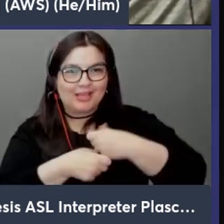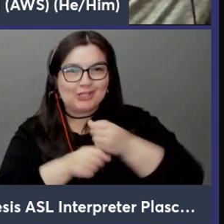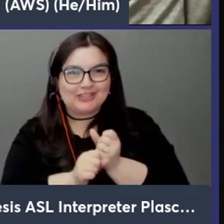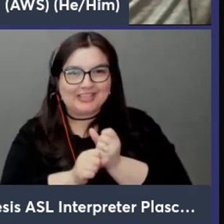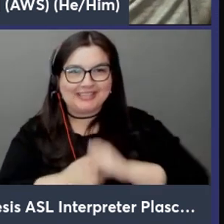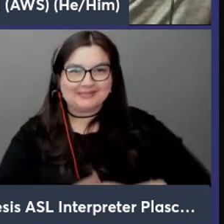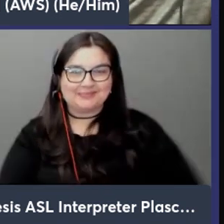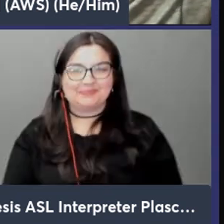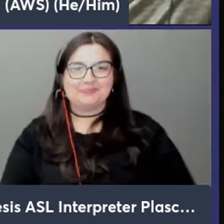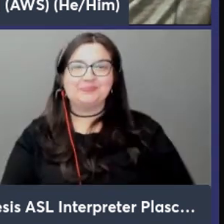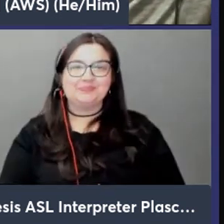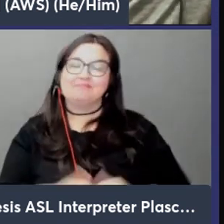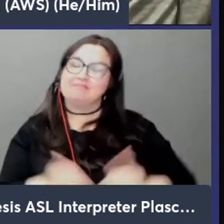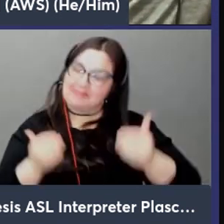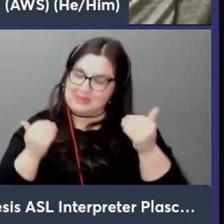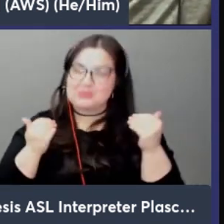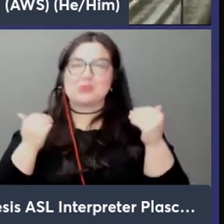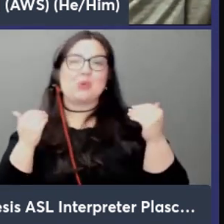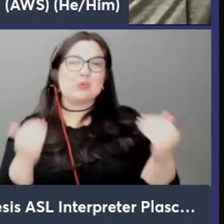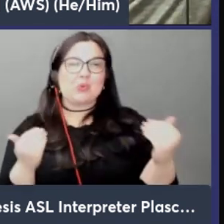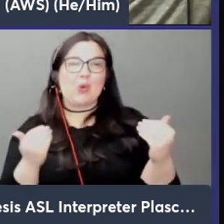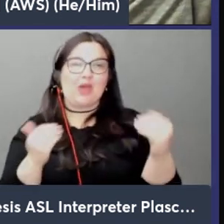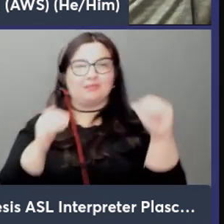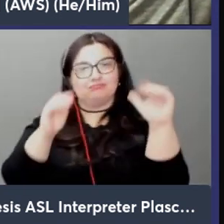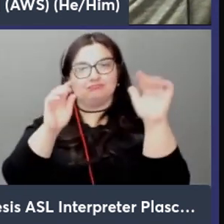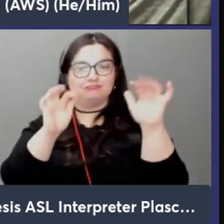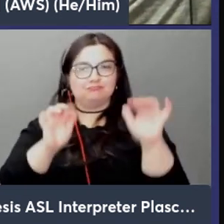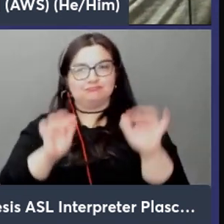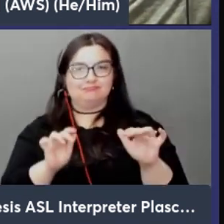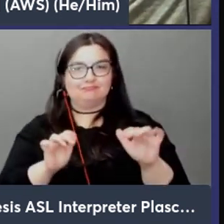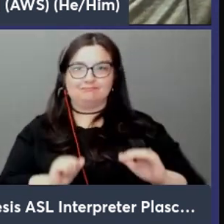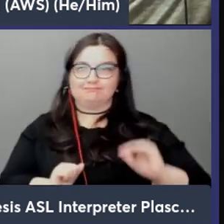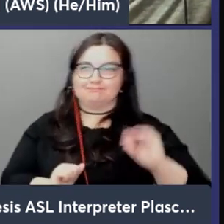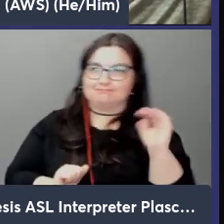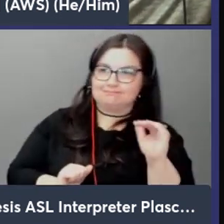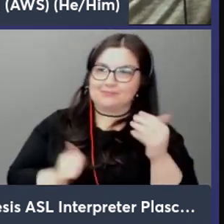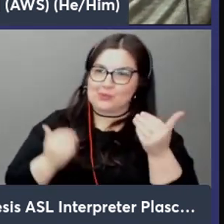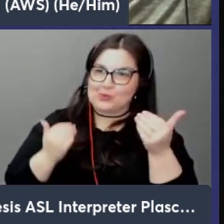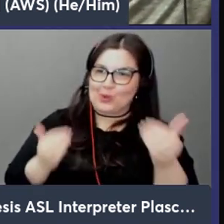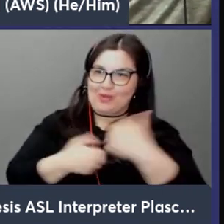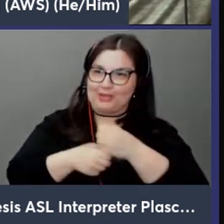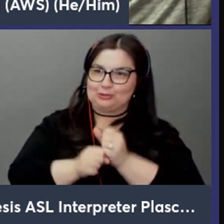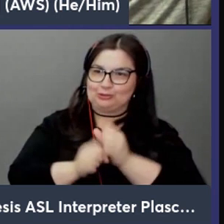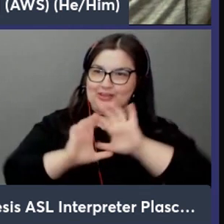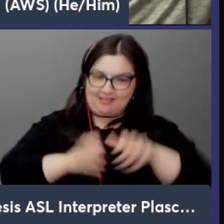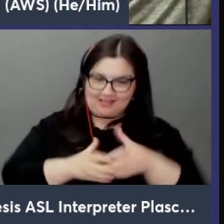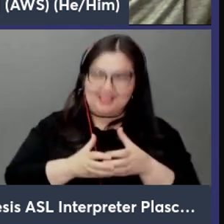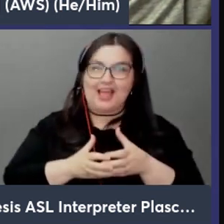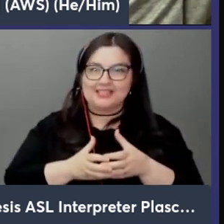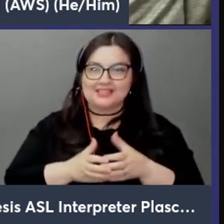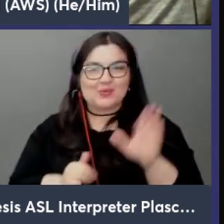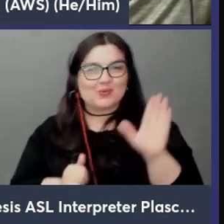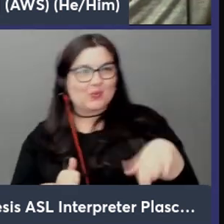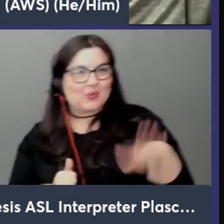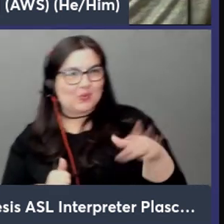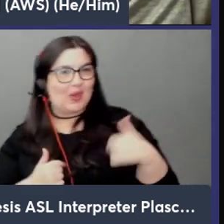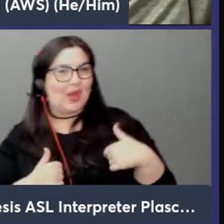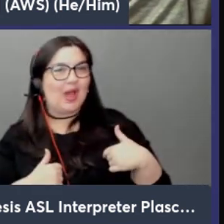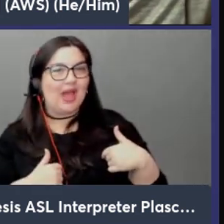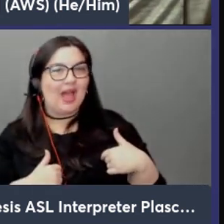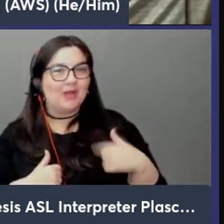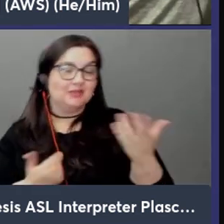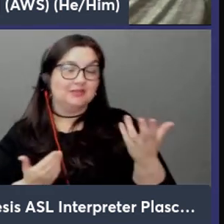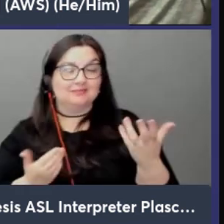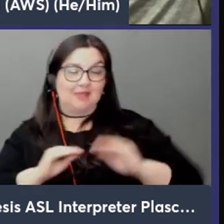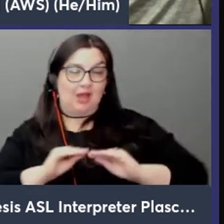go ahead and we're gonna say hey go ahead and create this cluster and i will uh i'll state the obvious here